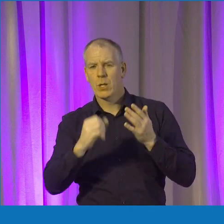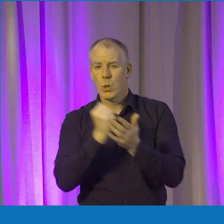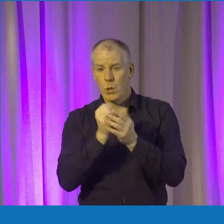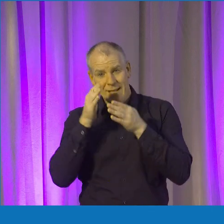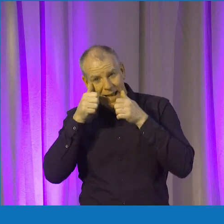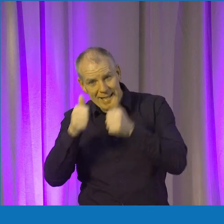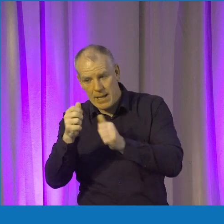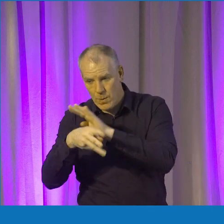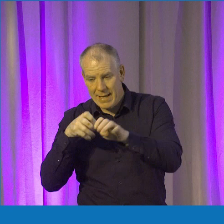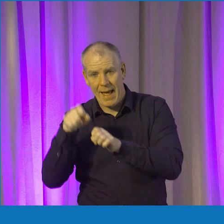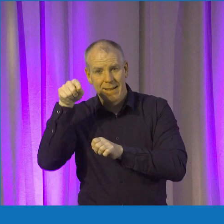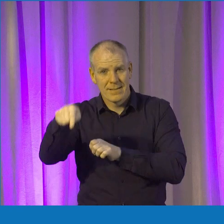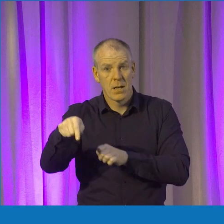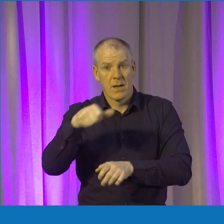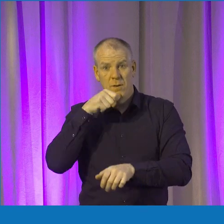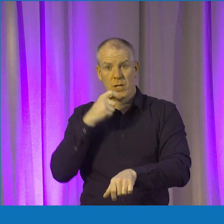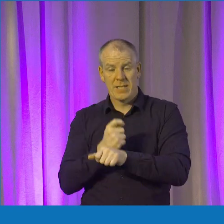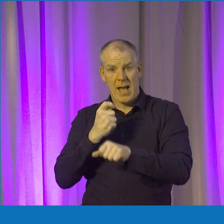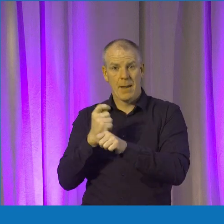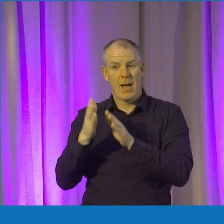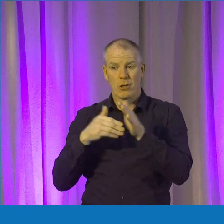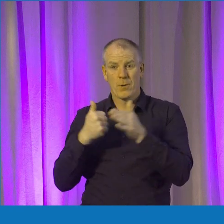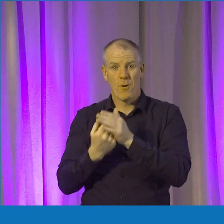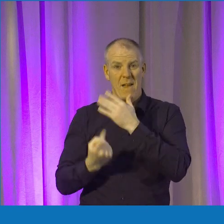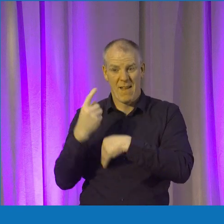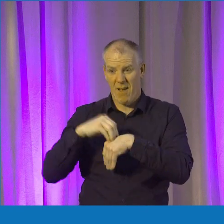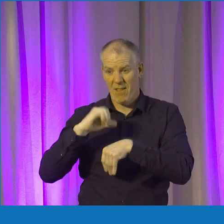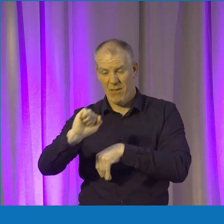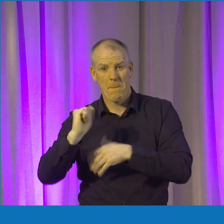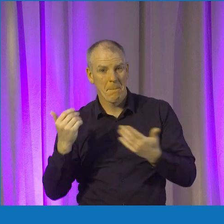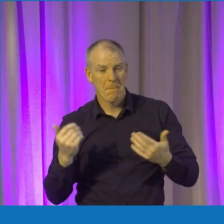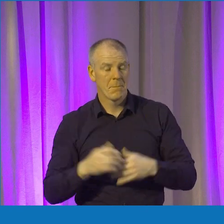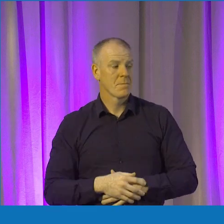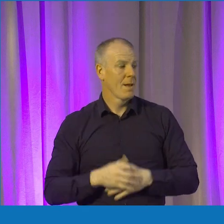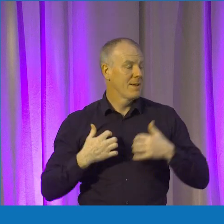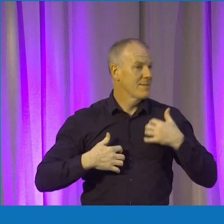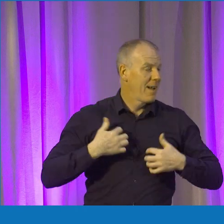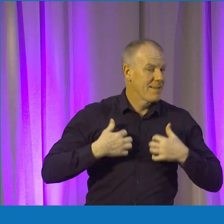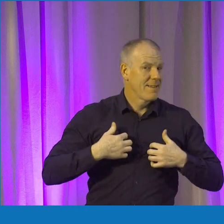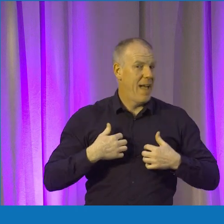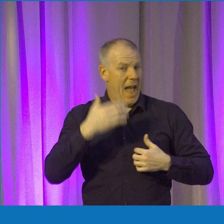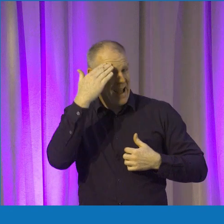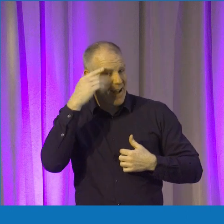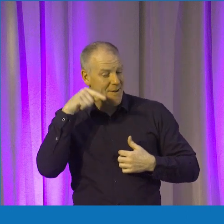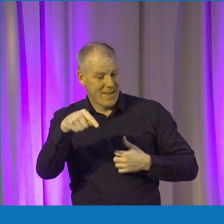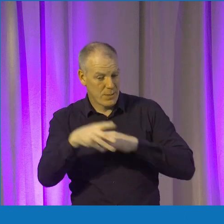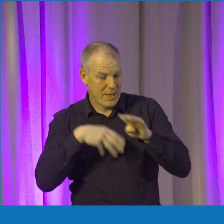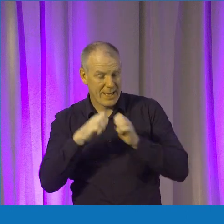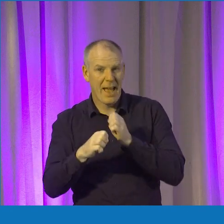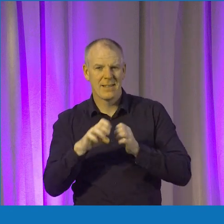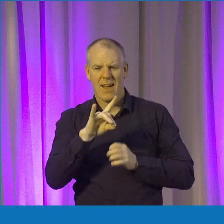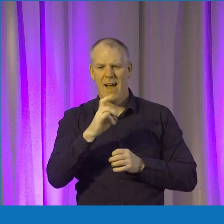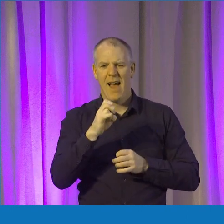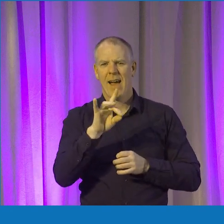attendance that weekend, it was the first ever entrepreneurial event. That's exciting. I know that these sorts of like the weekend events, the